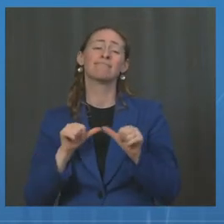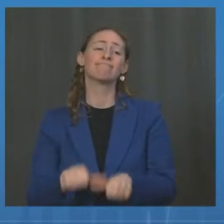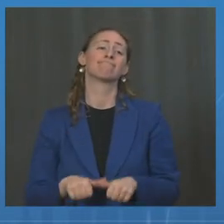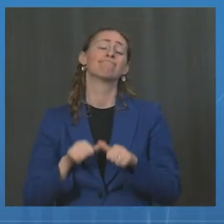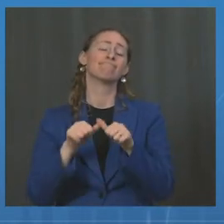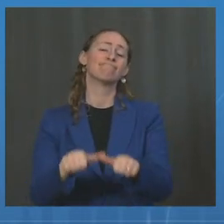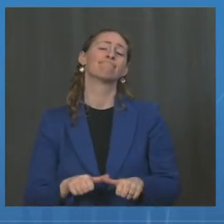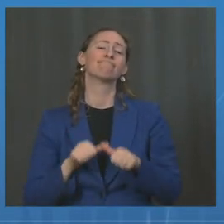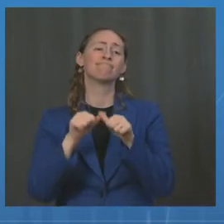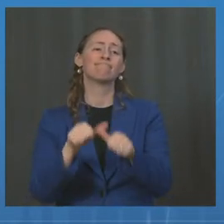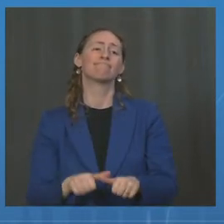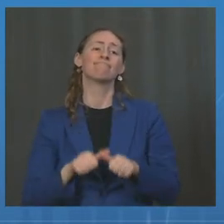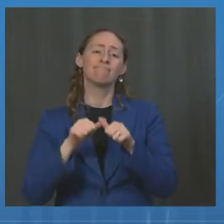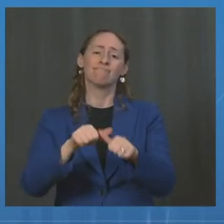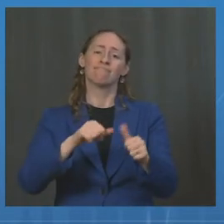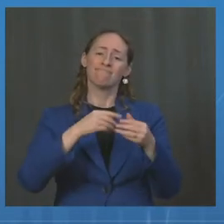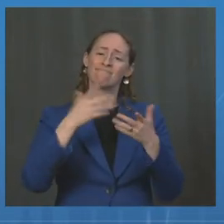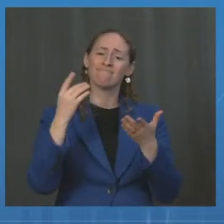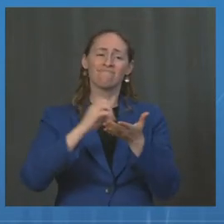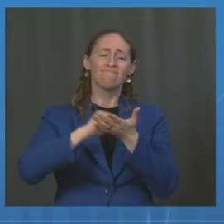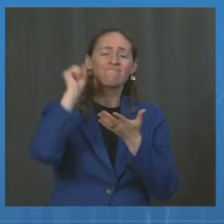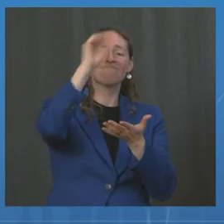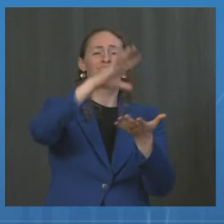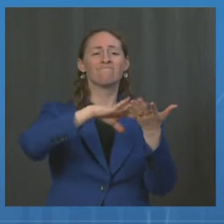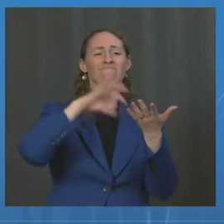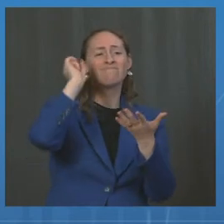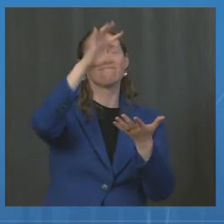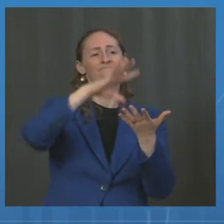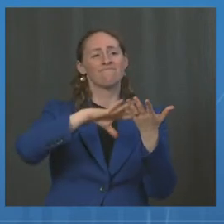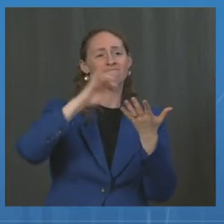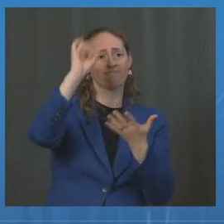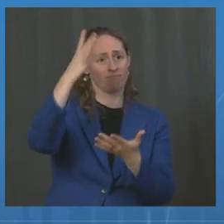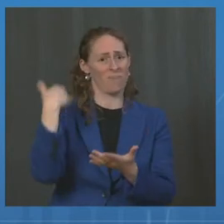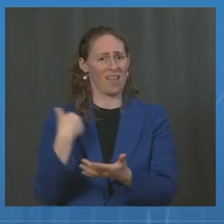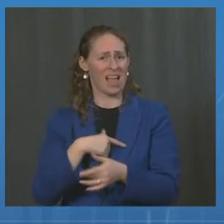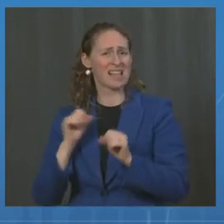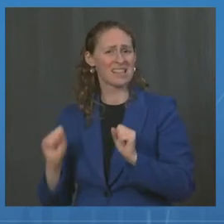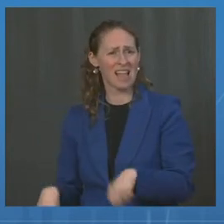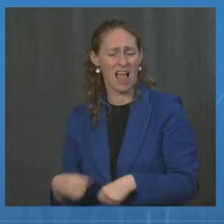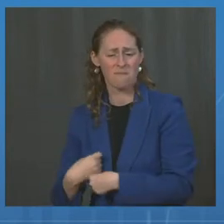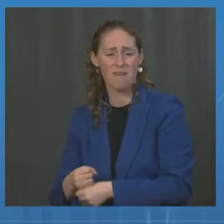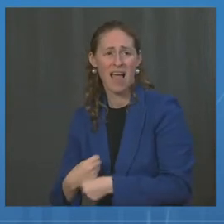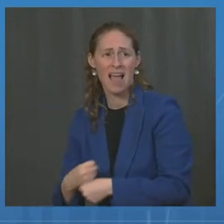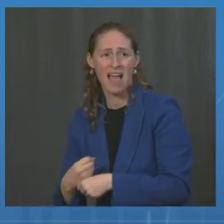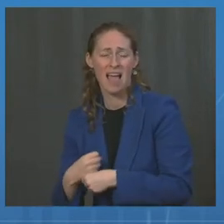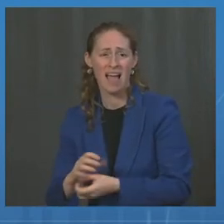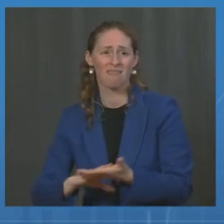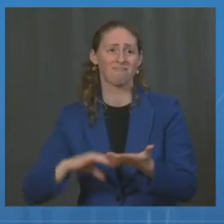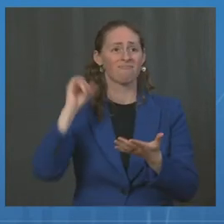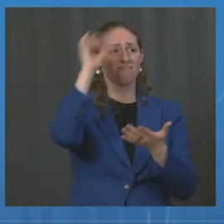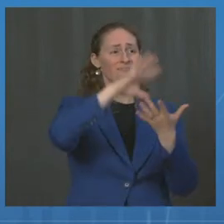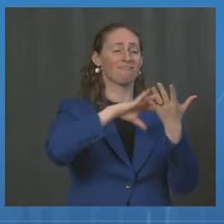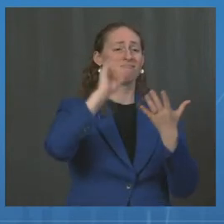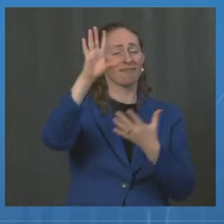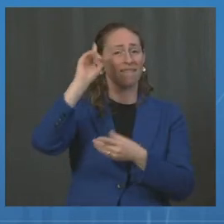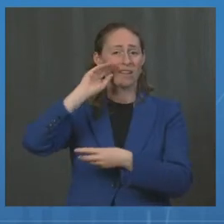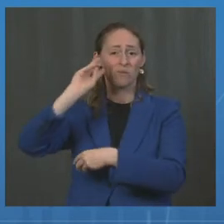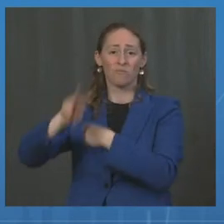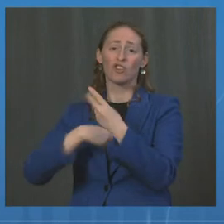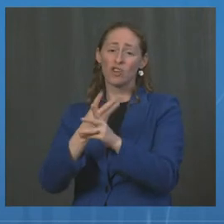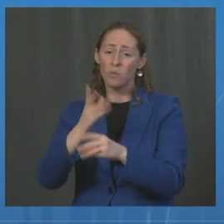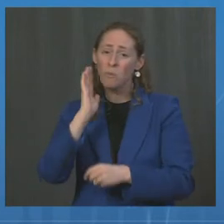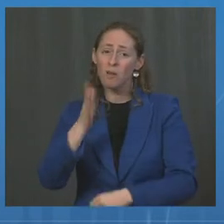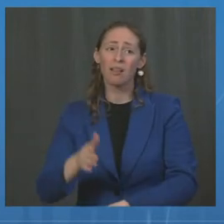capacity of companies to be able to produce doses for the rest of the world. So I understand your